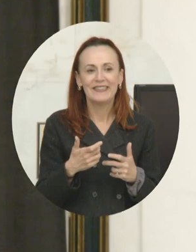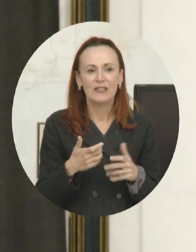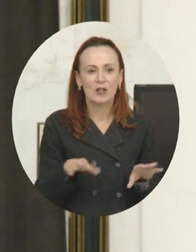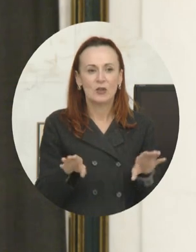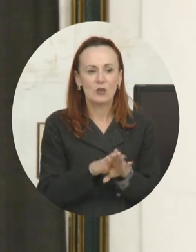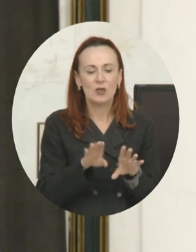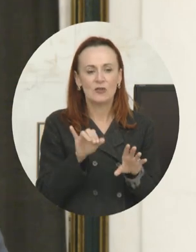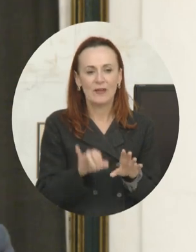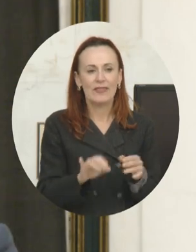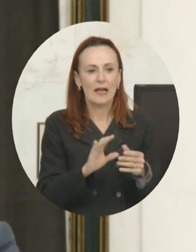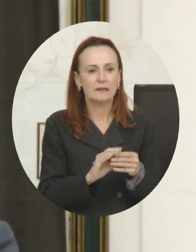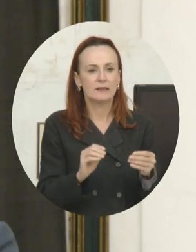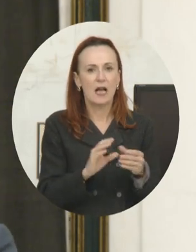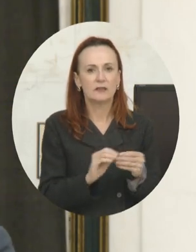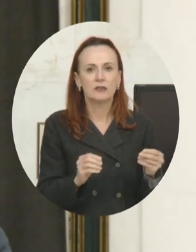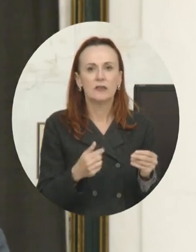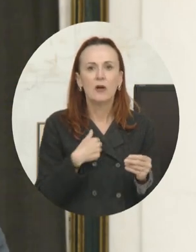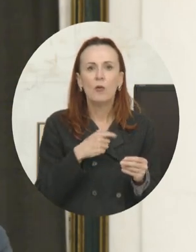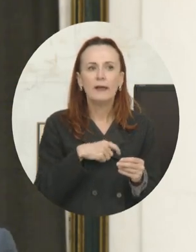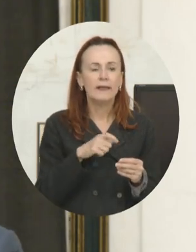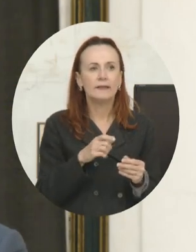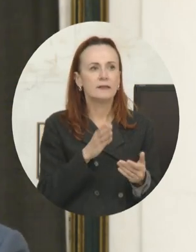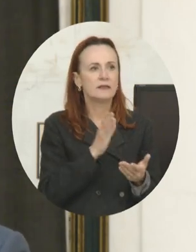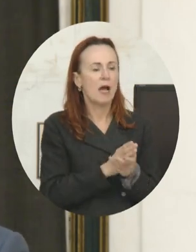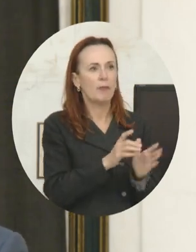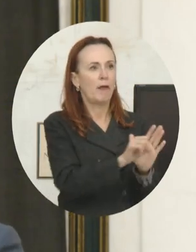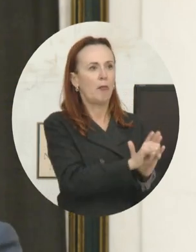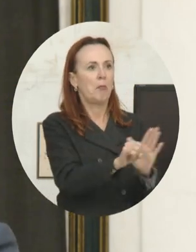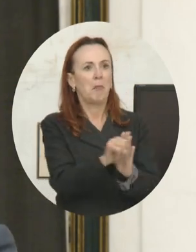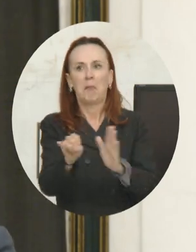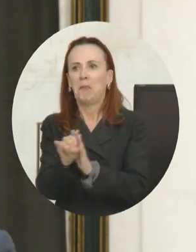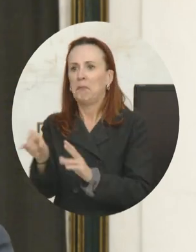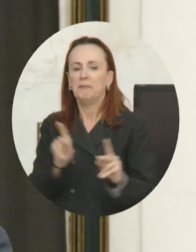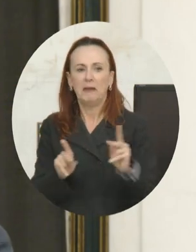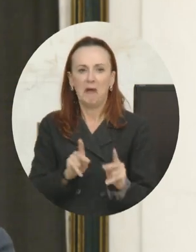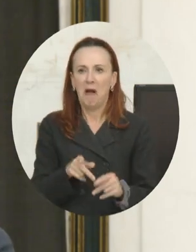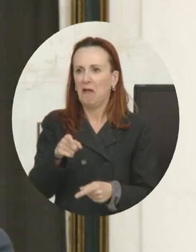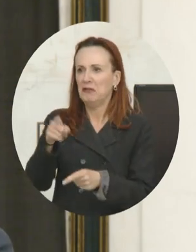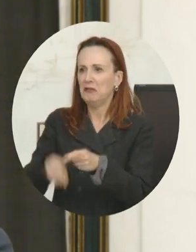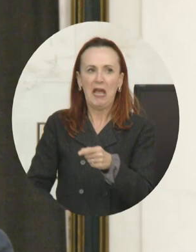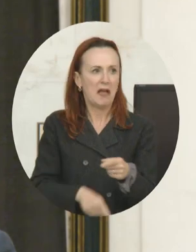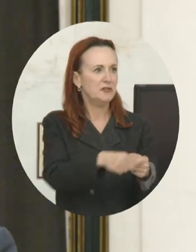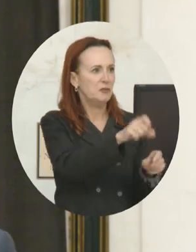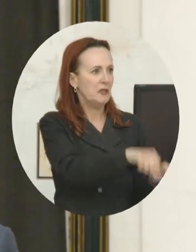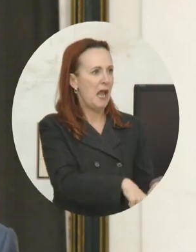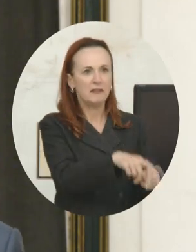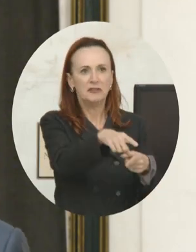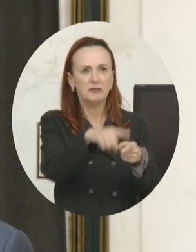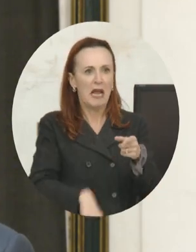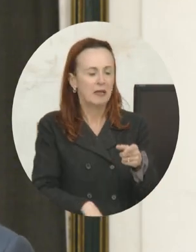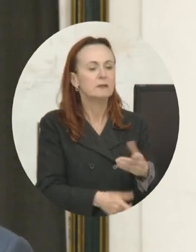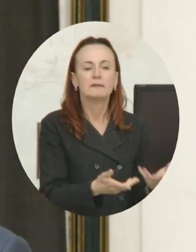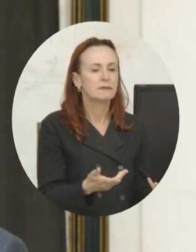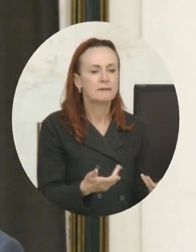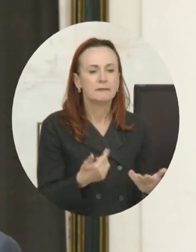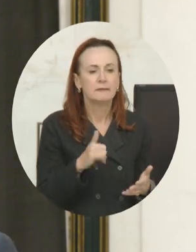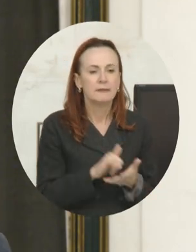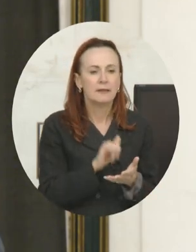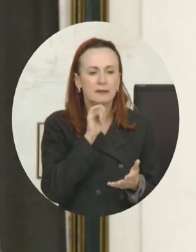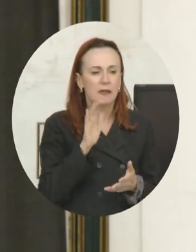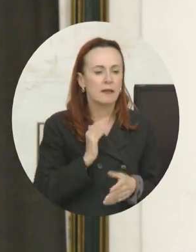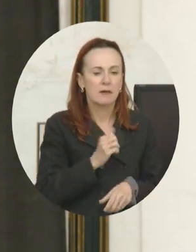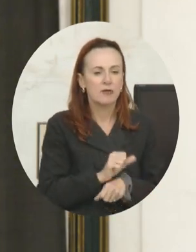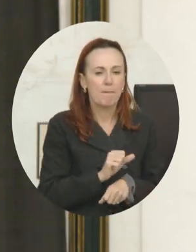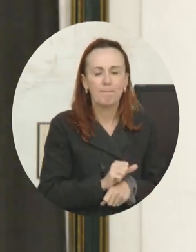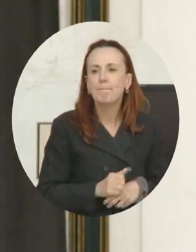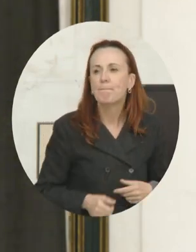stop looking at people and pigeonholing them and saying, no matter what happens, you're going to be a victim. That is actually not the case. So I